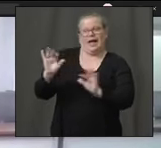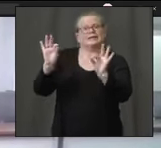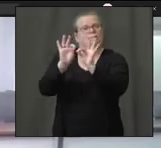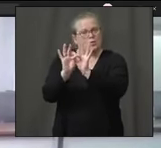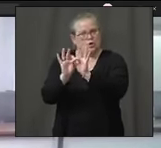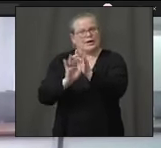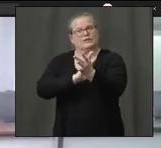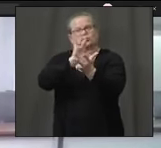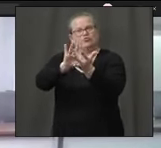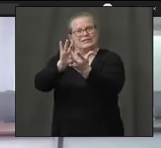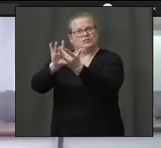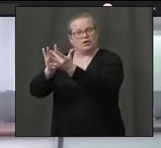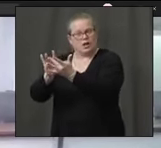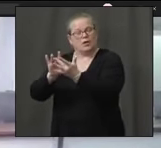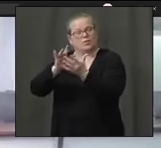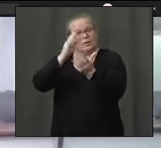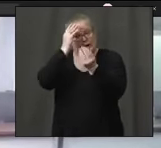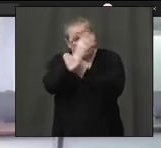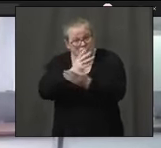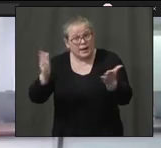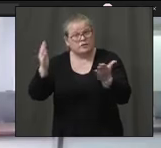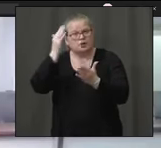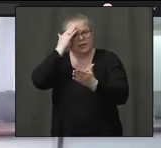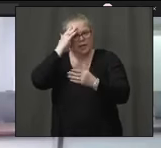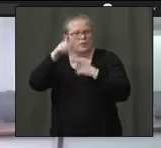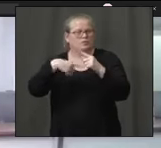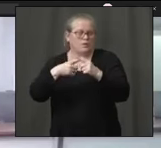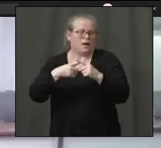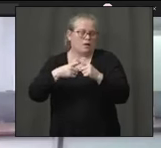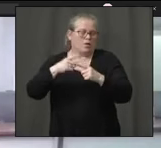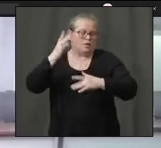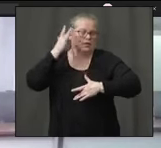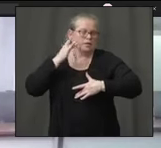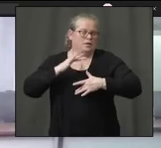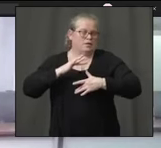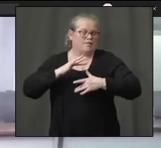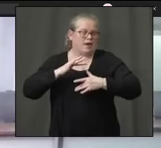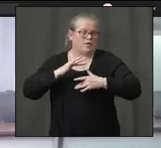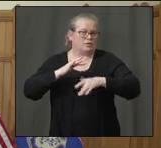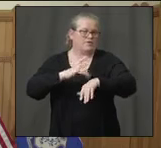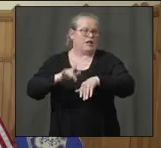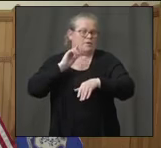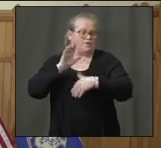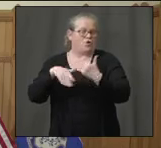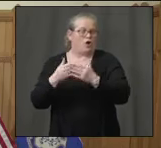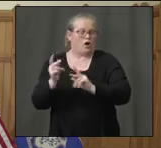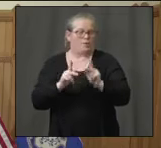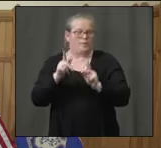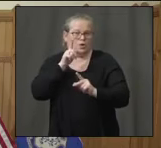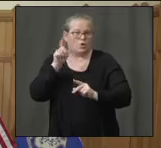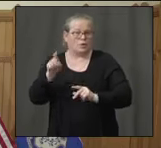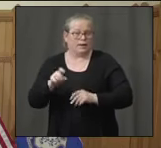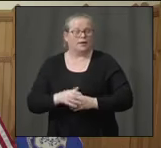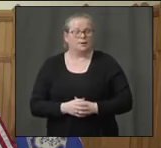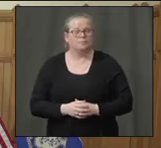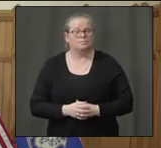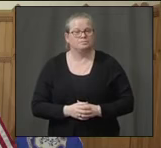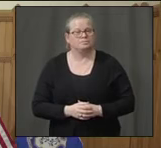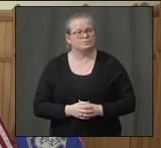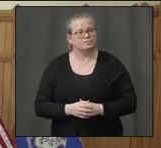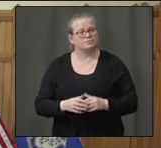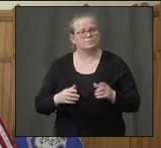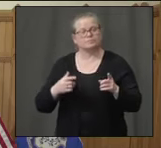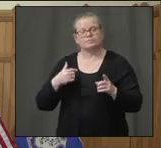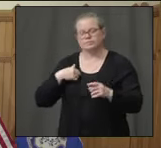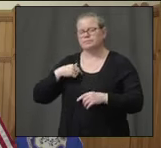and make the information and the knowledge about this virus available to everybody who needs it. Jeff Lacks. I would underscore